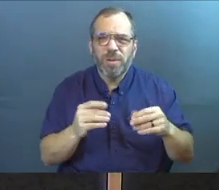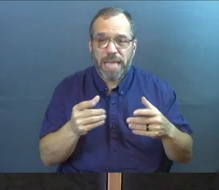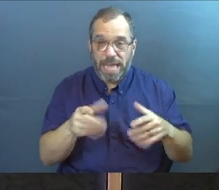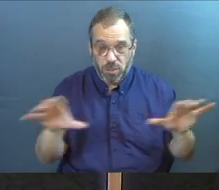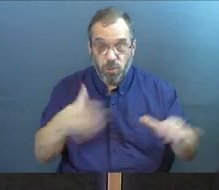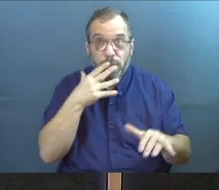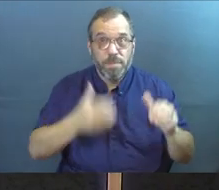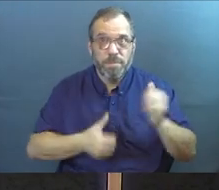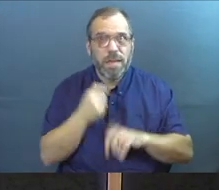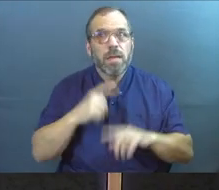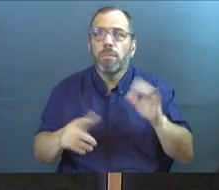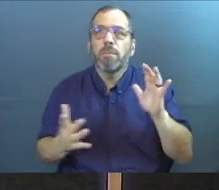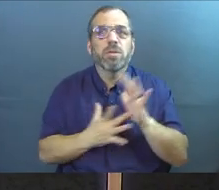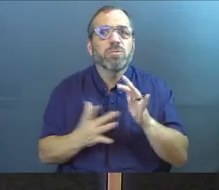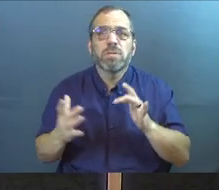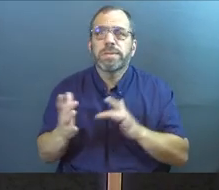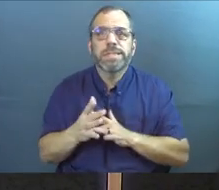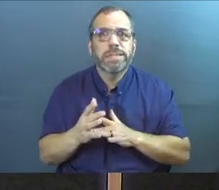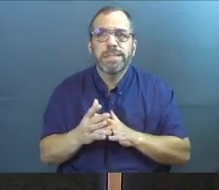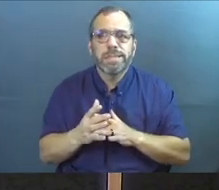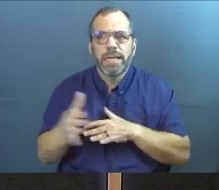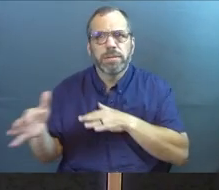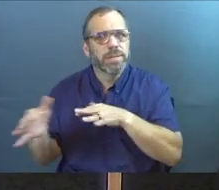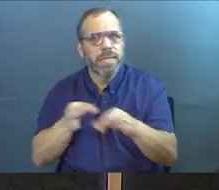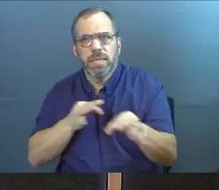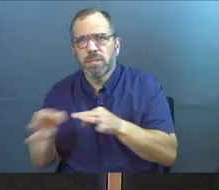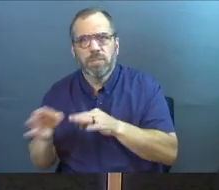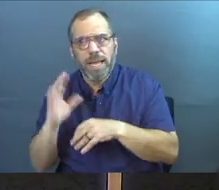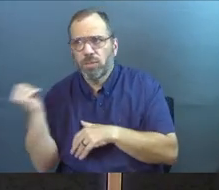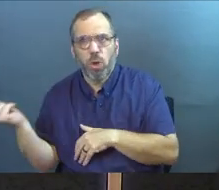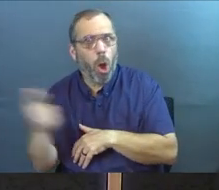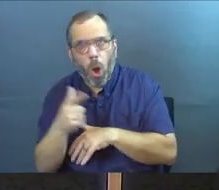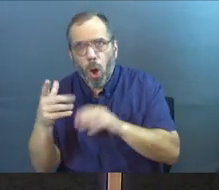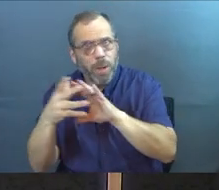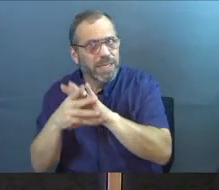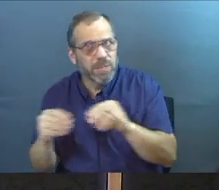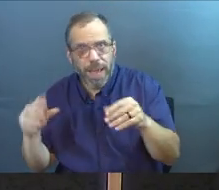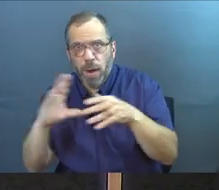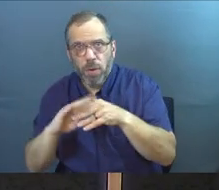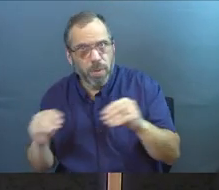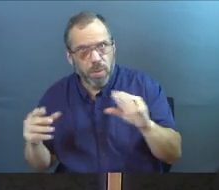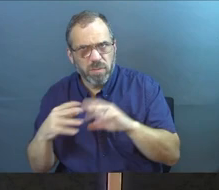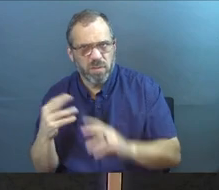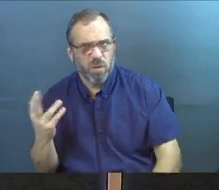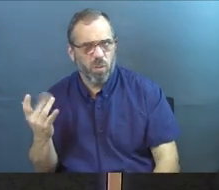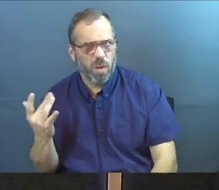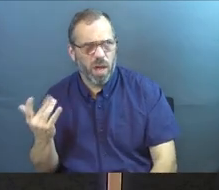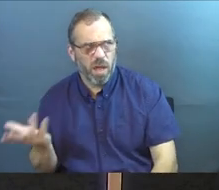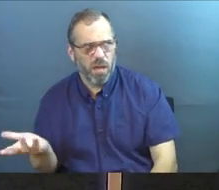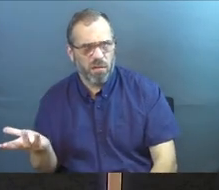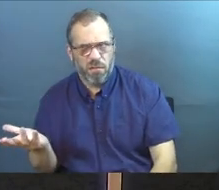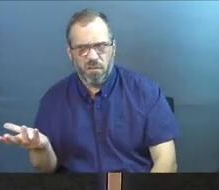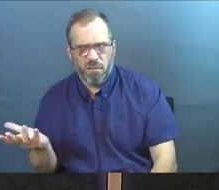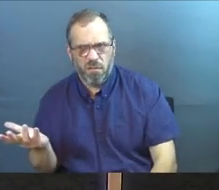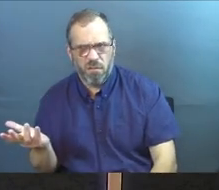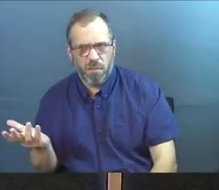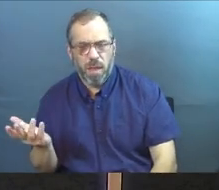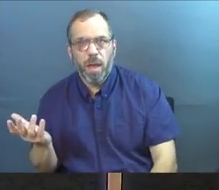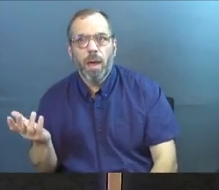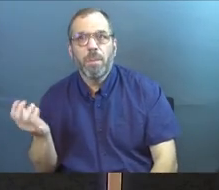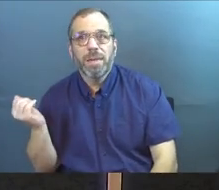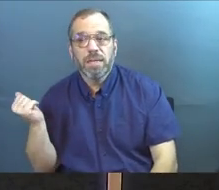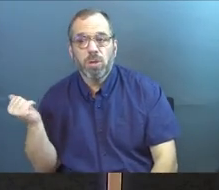doing their best. But Jesus didn't give explanations to every single one of them. Why? Because